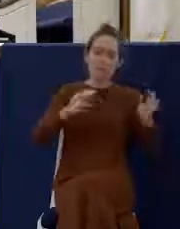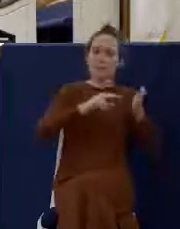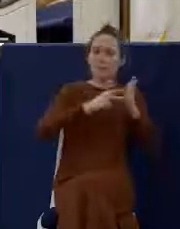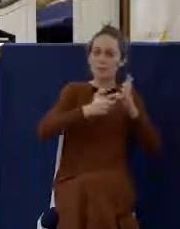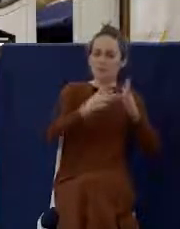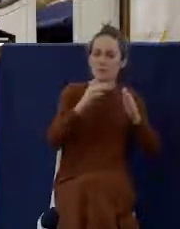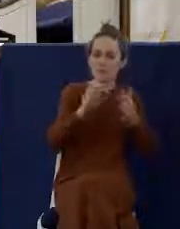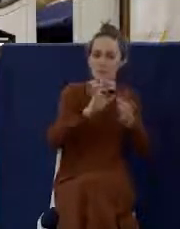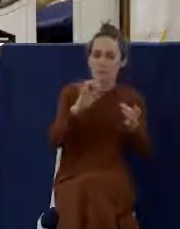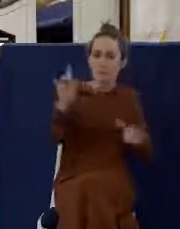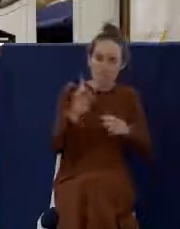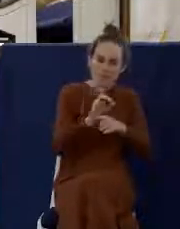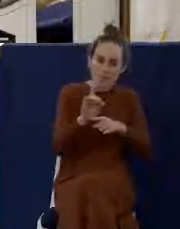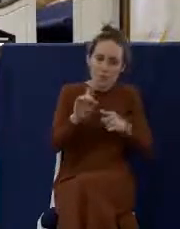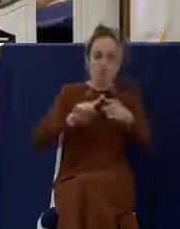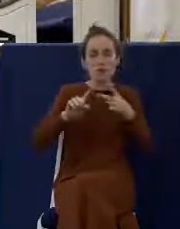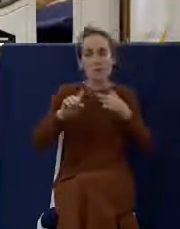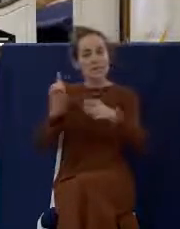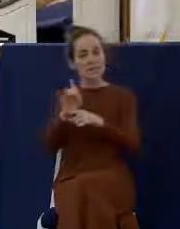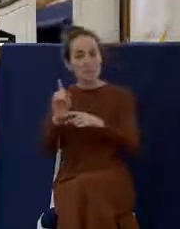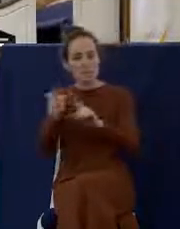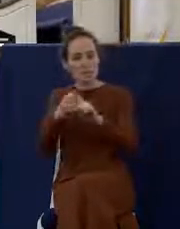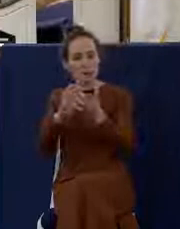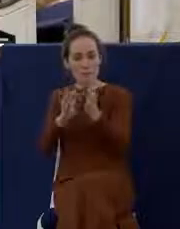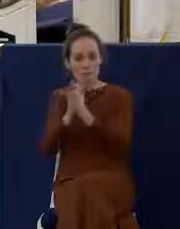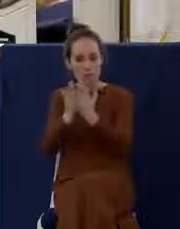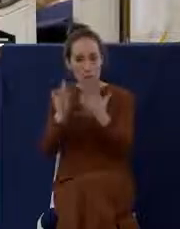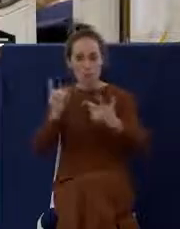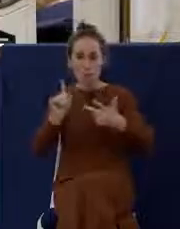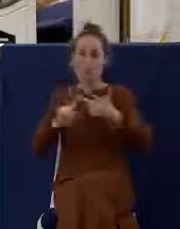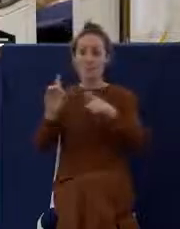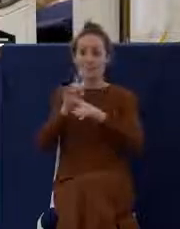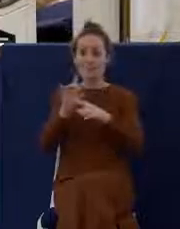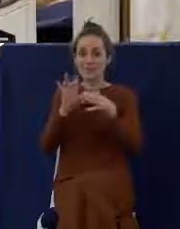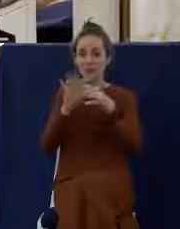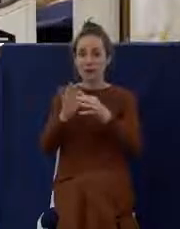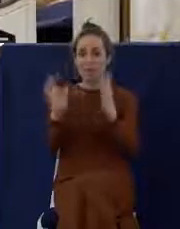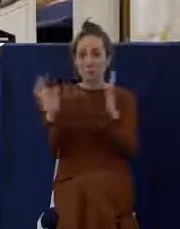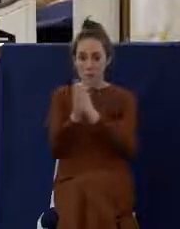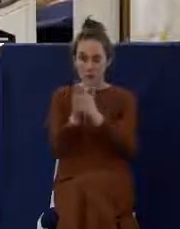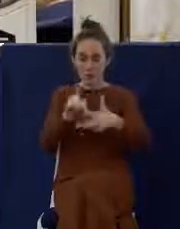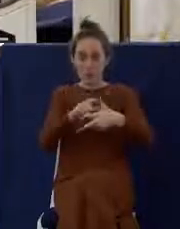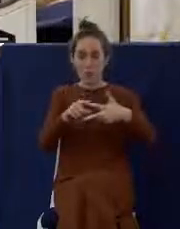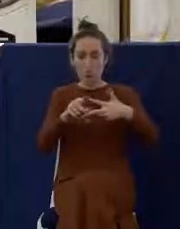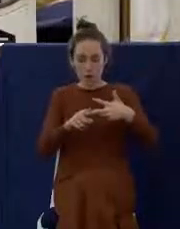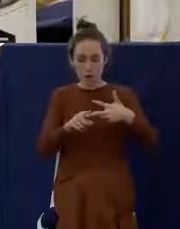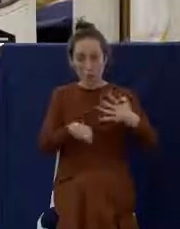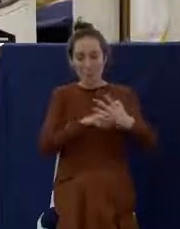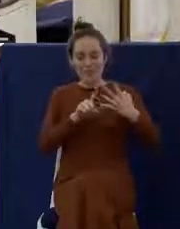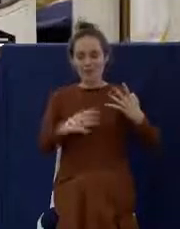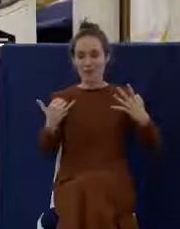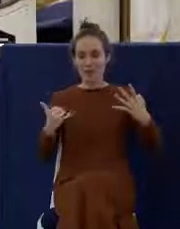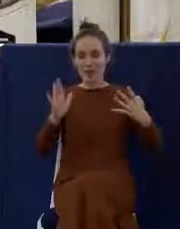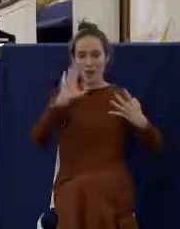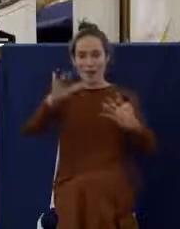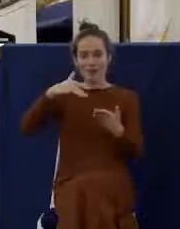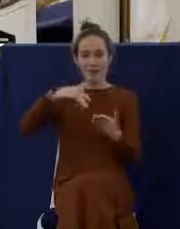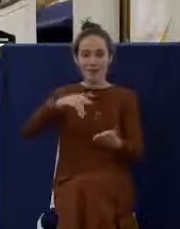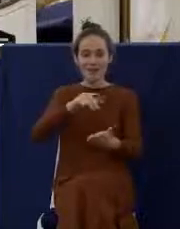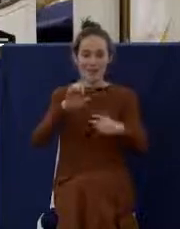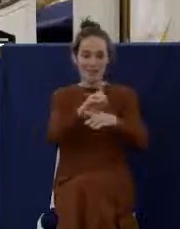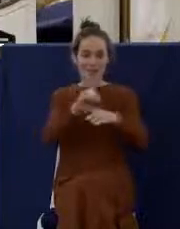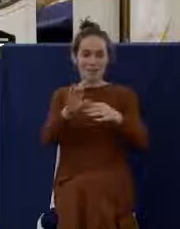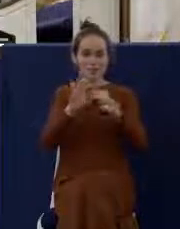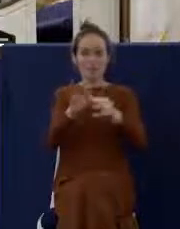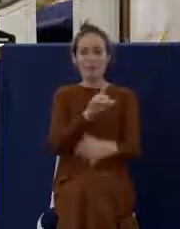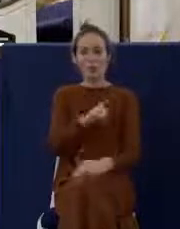discipline of Scripture, and we looked at the discipline of prayer. And today, I want us to consider the discipline of the Lord's Supper. Now, some